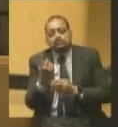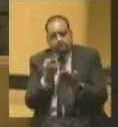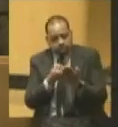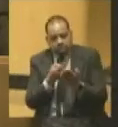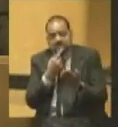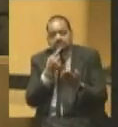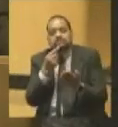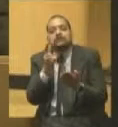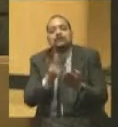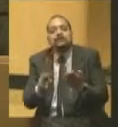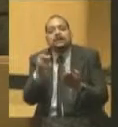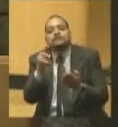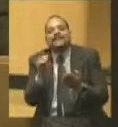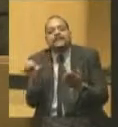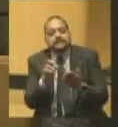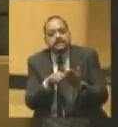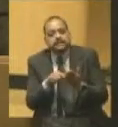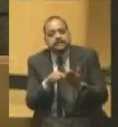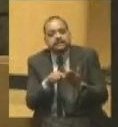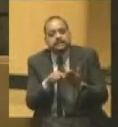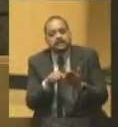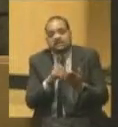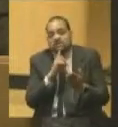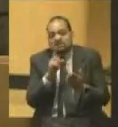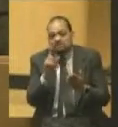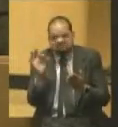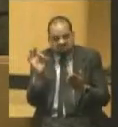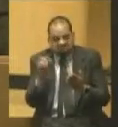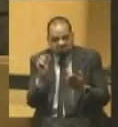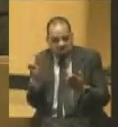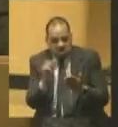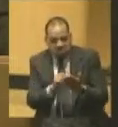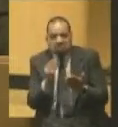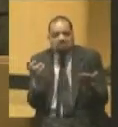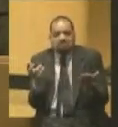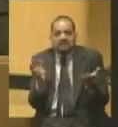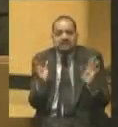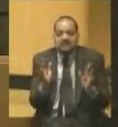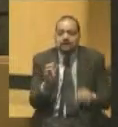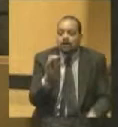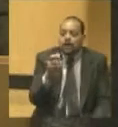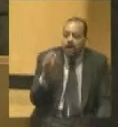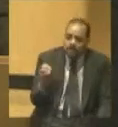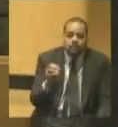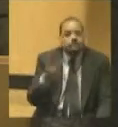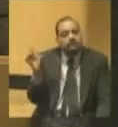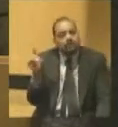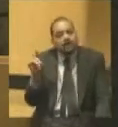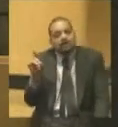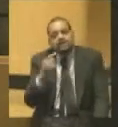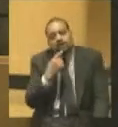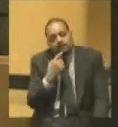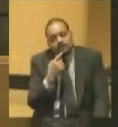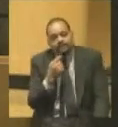platform of 1863 was fairly innocuous. The Ohio Democrats would, they said, and I'll quote